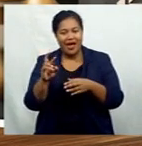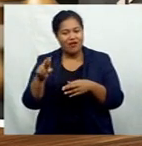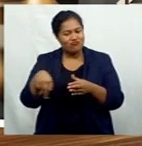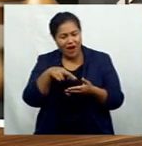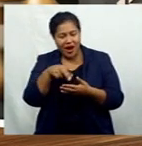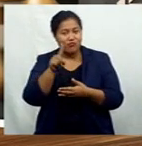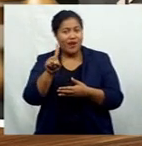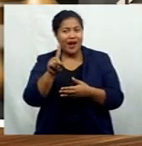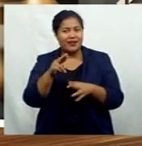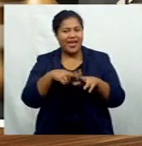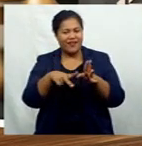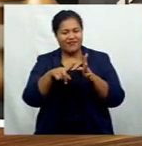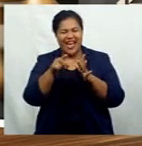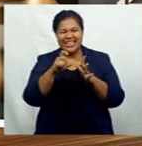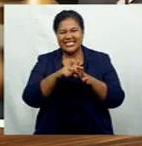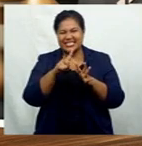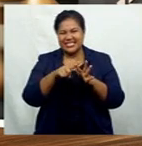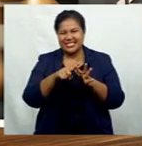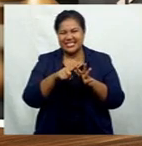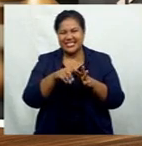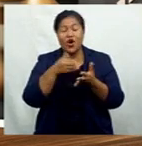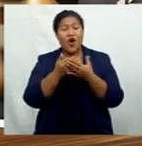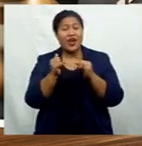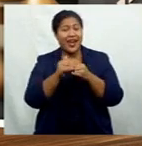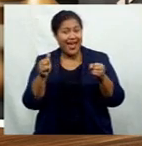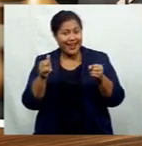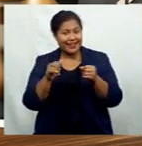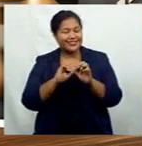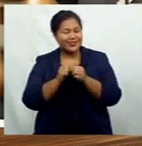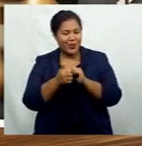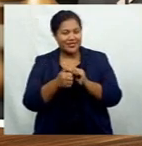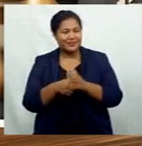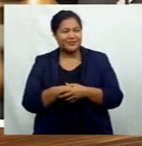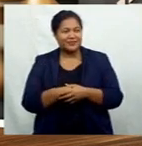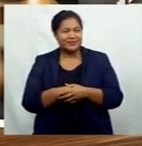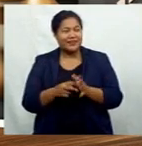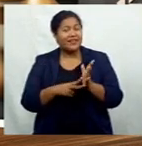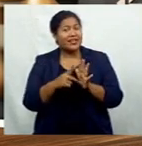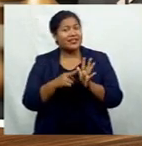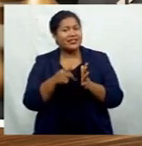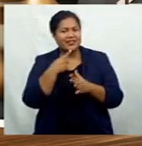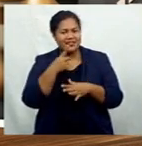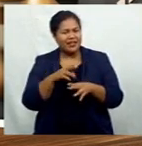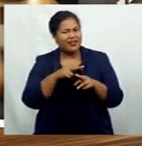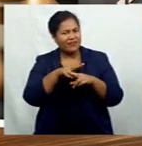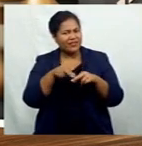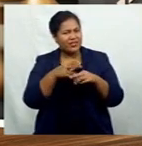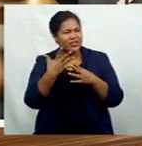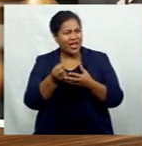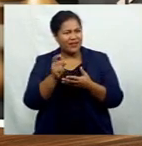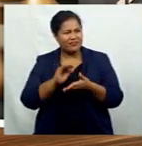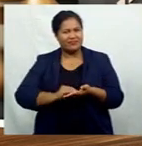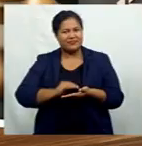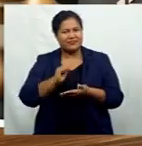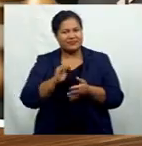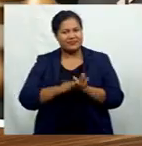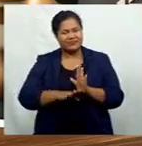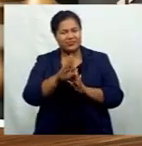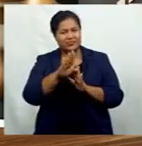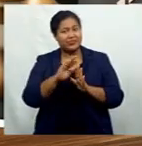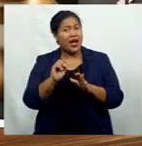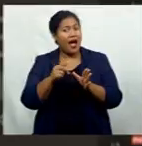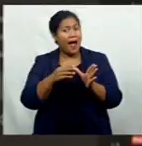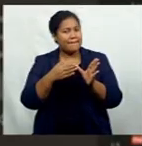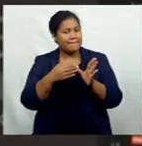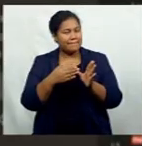Online Olympiad. As Benjina Rakaw-Tongo reports, Fiji managed a big upset over higher-ranked Pakistan over the